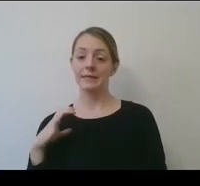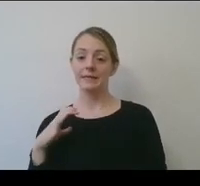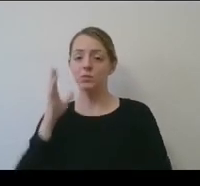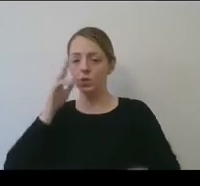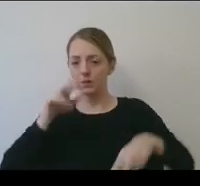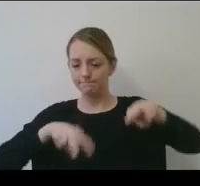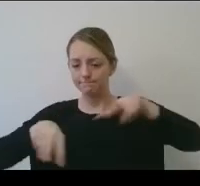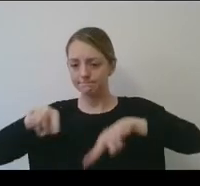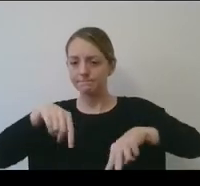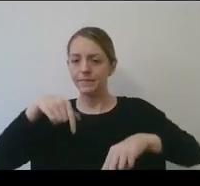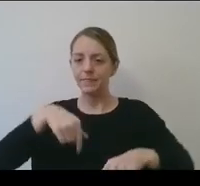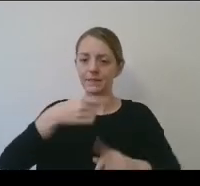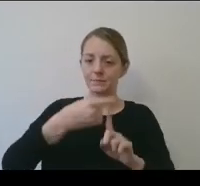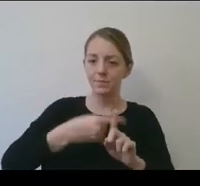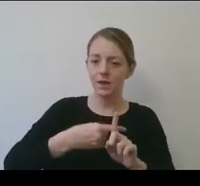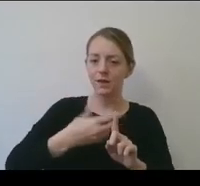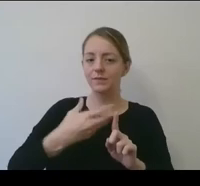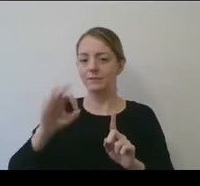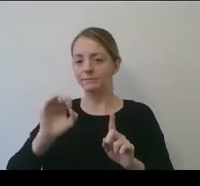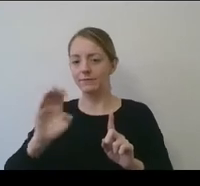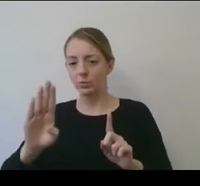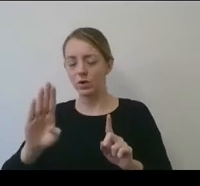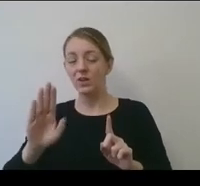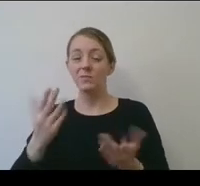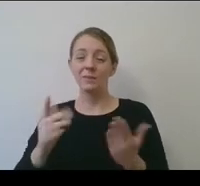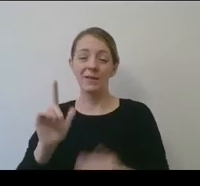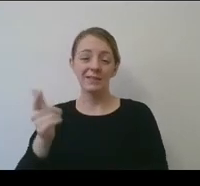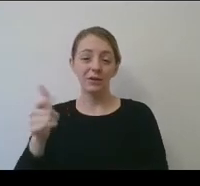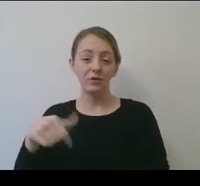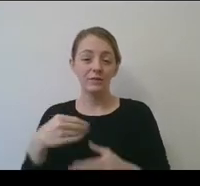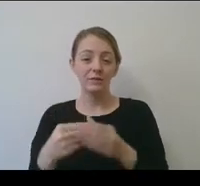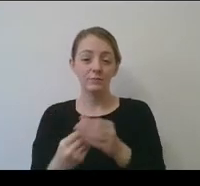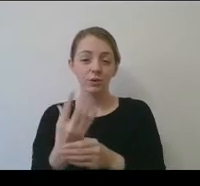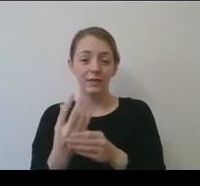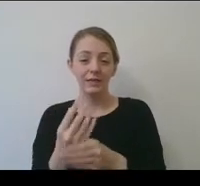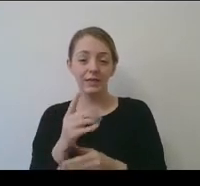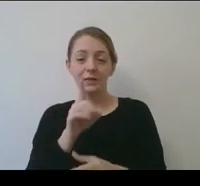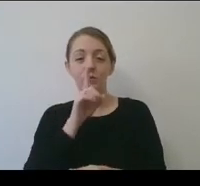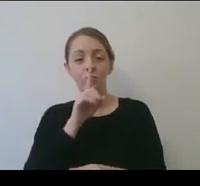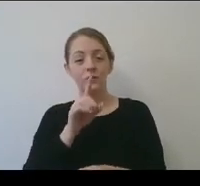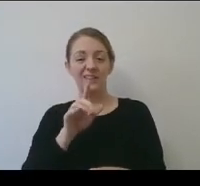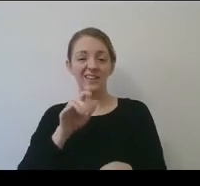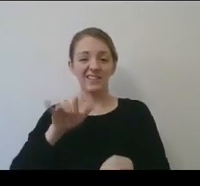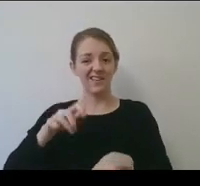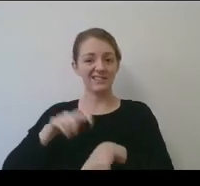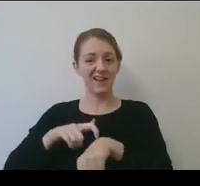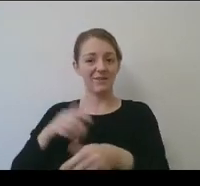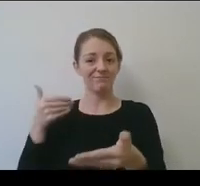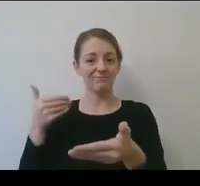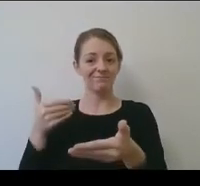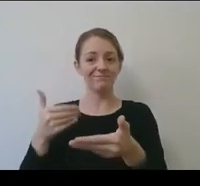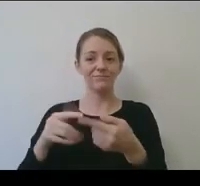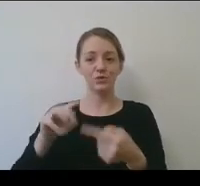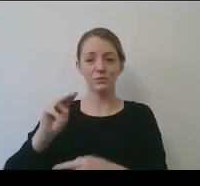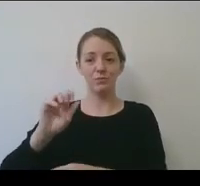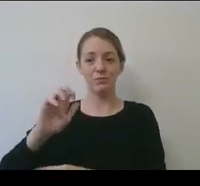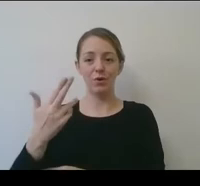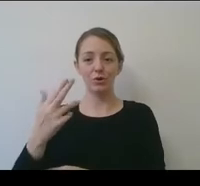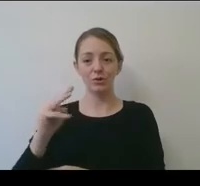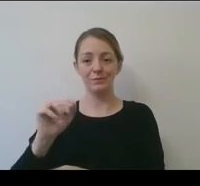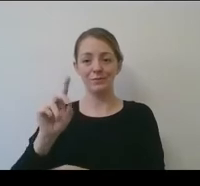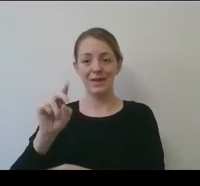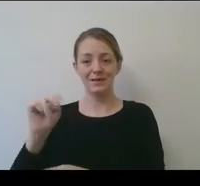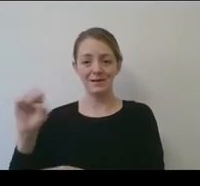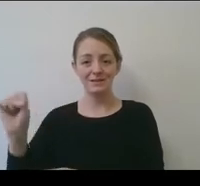month and in February. So I guess later this spring, about the time that we're really getting into March Madness, that we would have that checklist in a